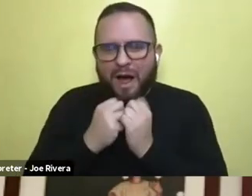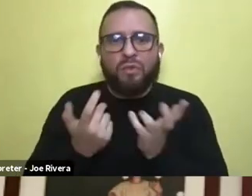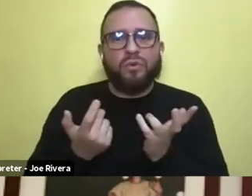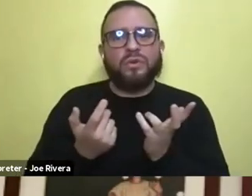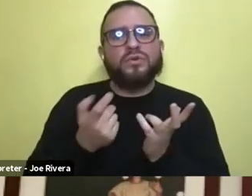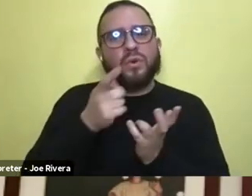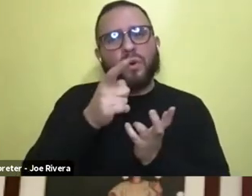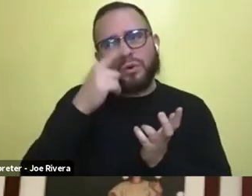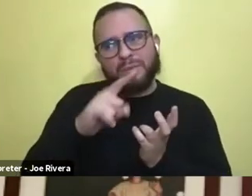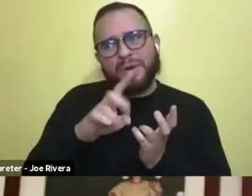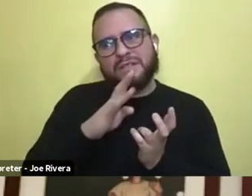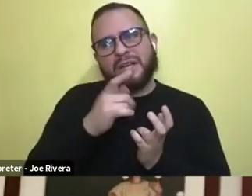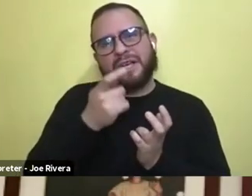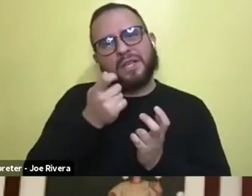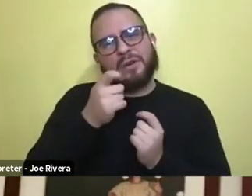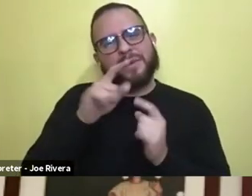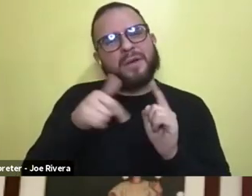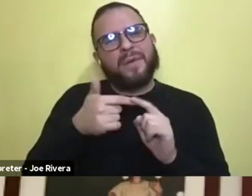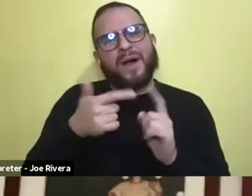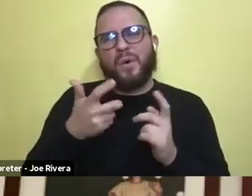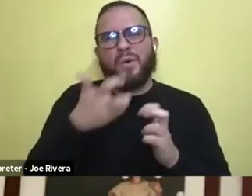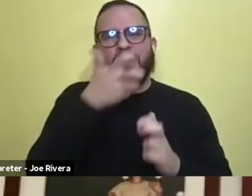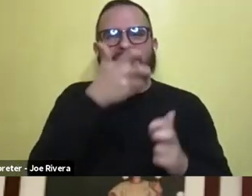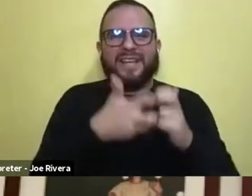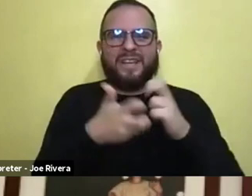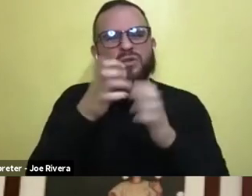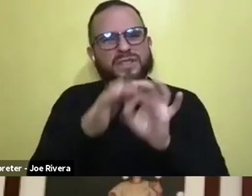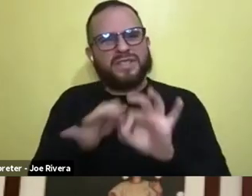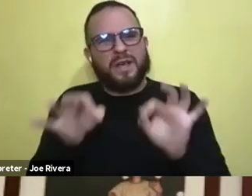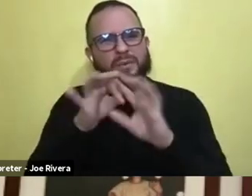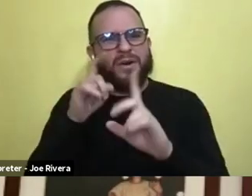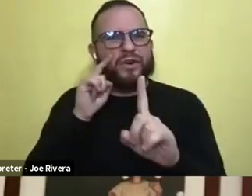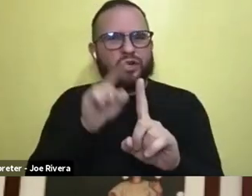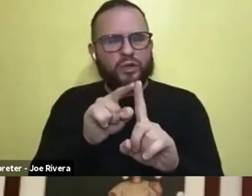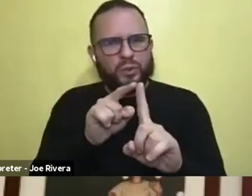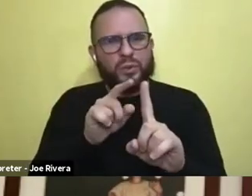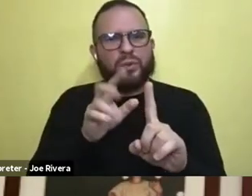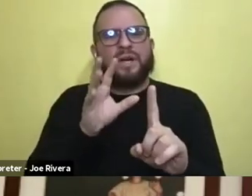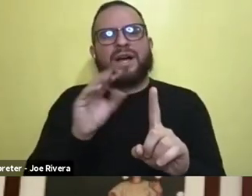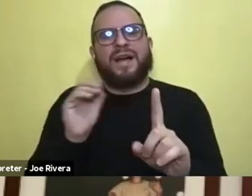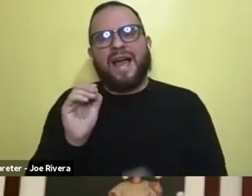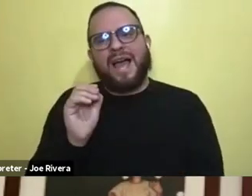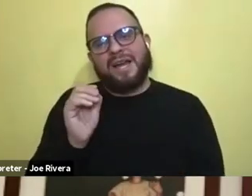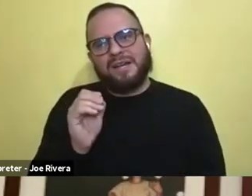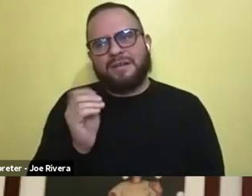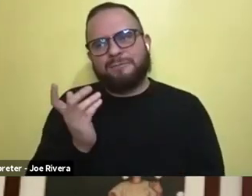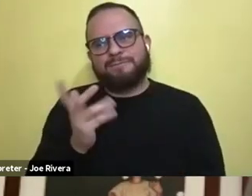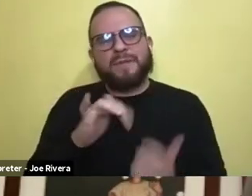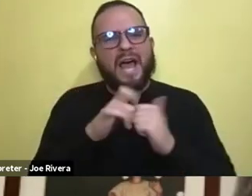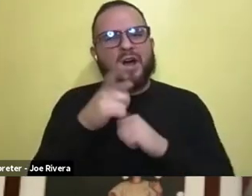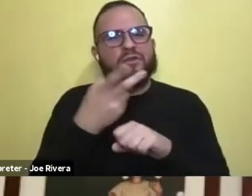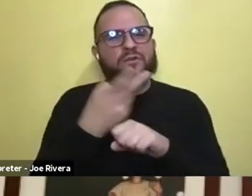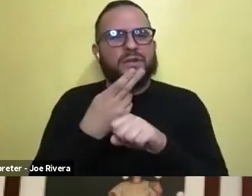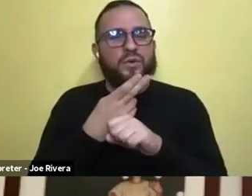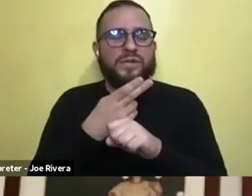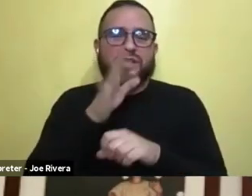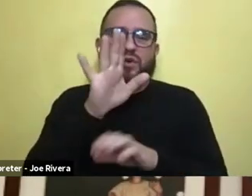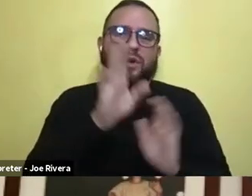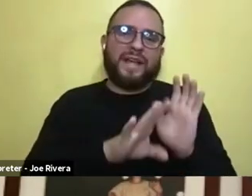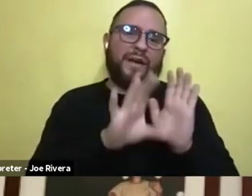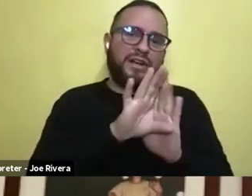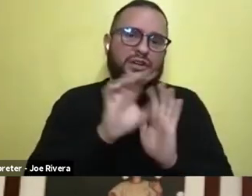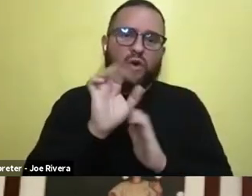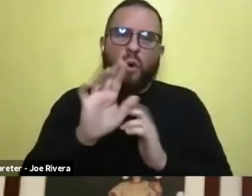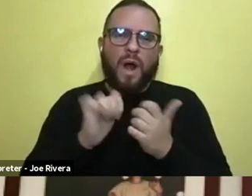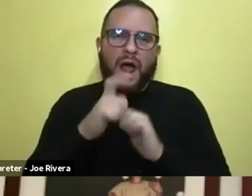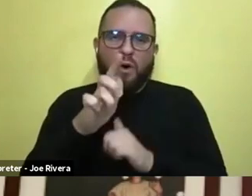bit about, um, the issues that have been really important to you and how you've been using either this character or how people are